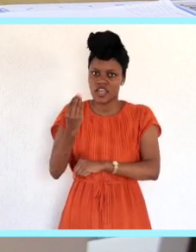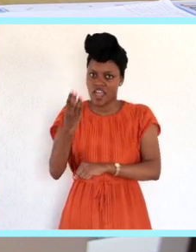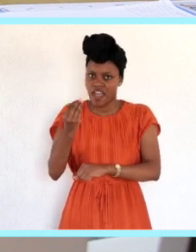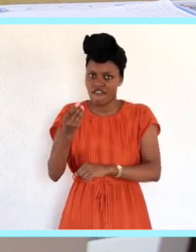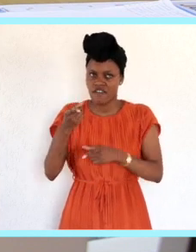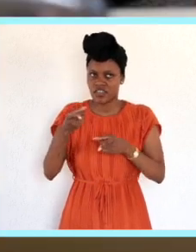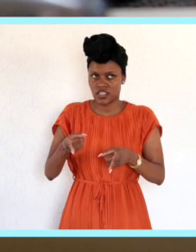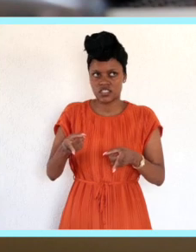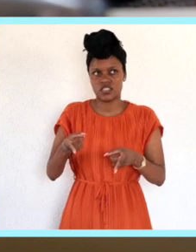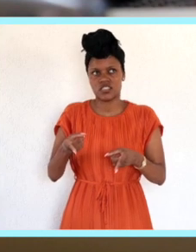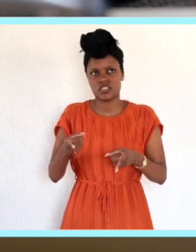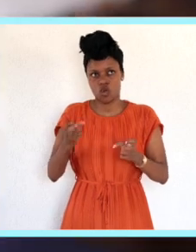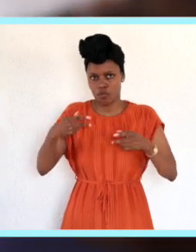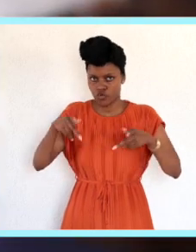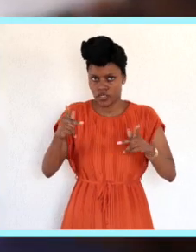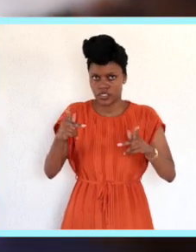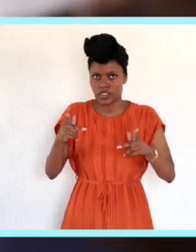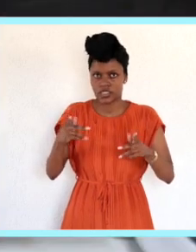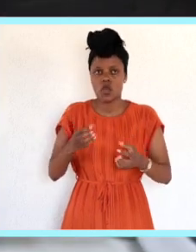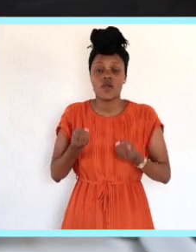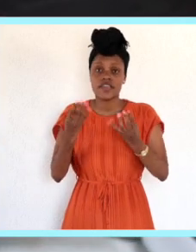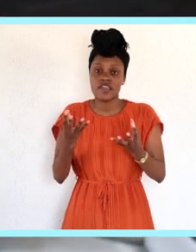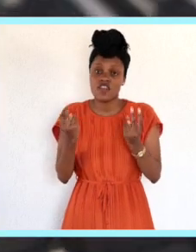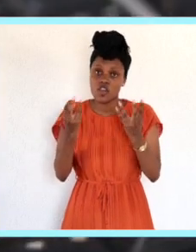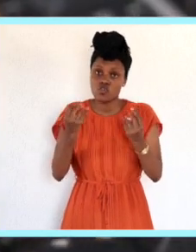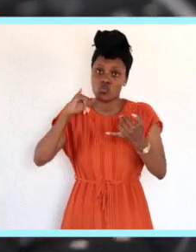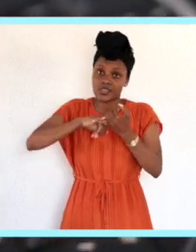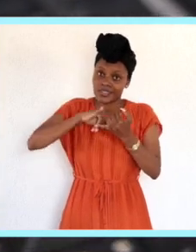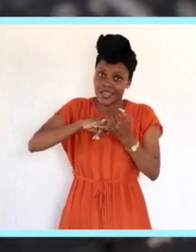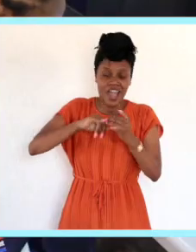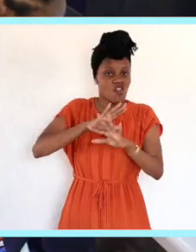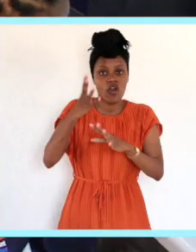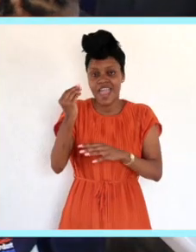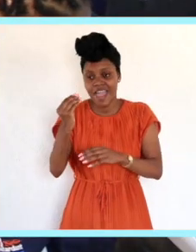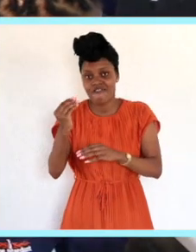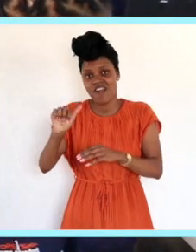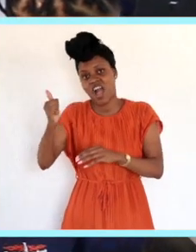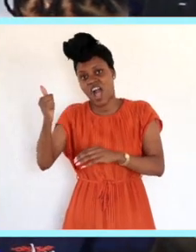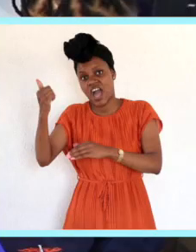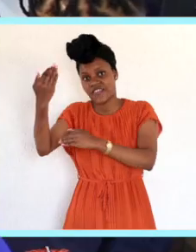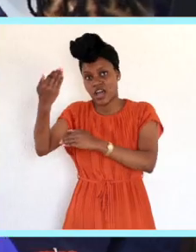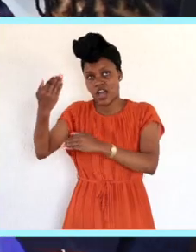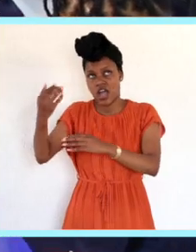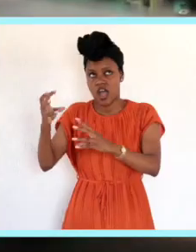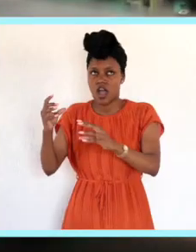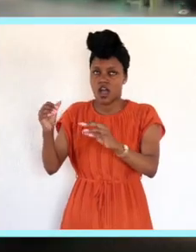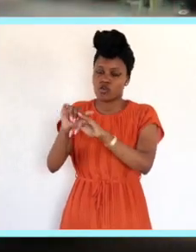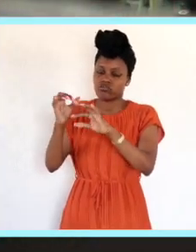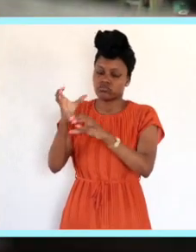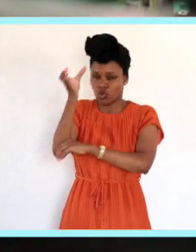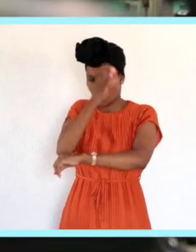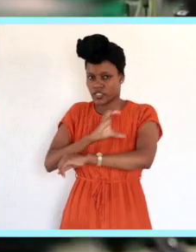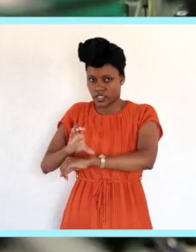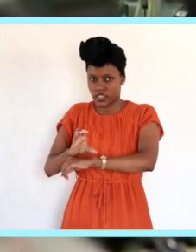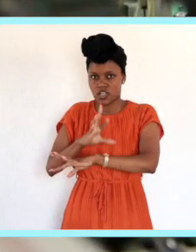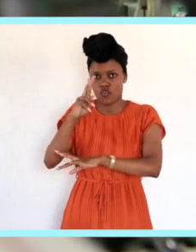have incorporated that yet. And we're also offering new courses which are not available to a lot of other colleges, like for example